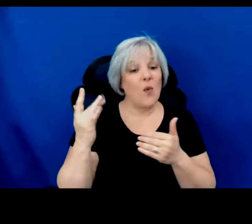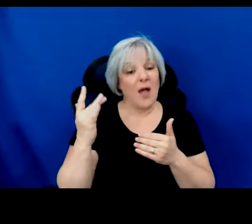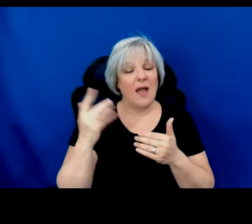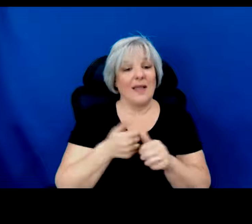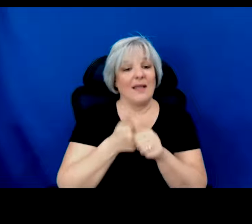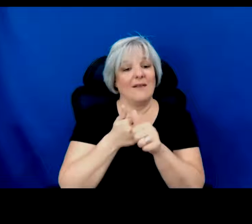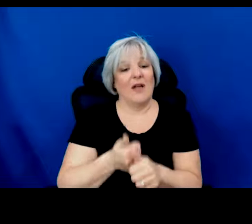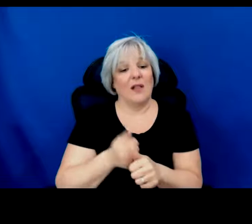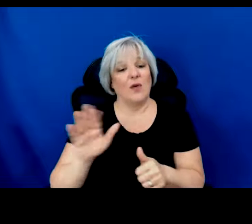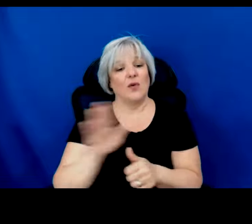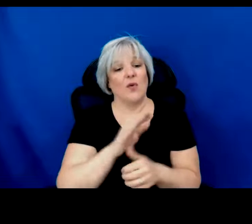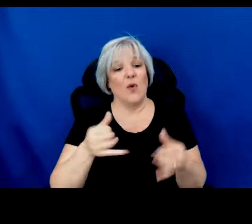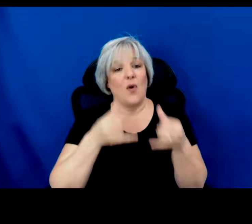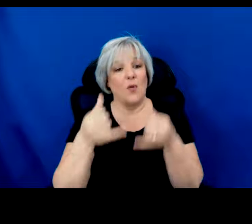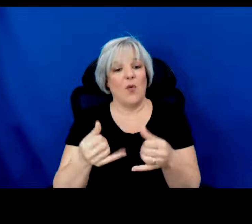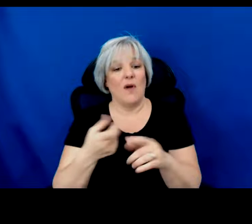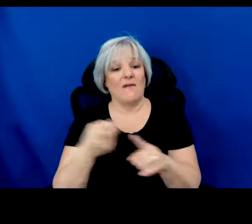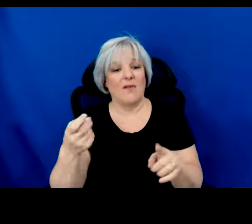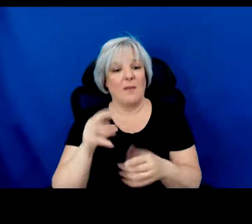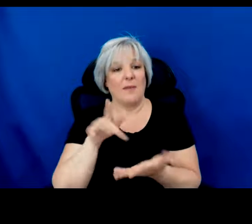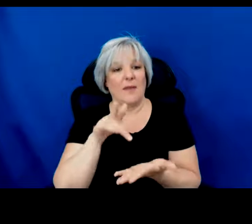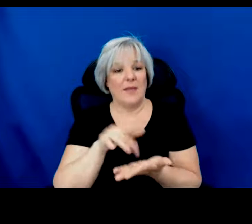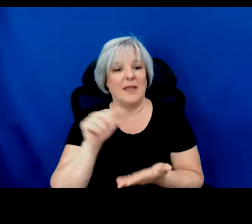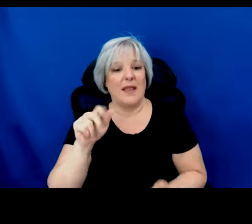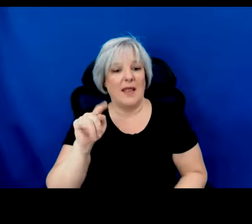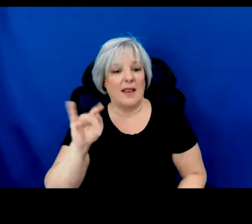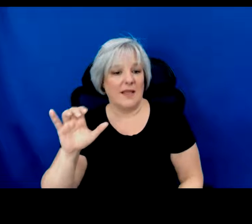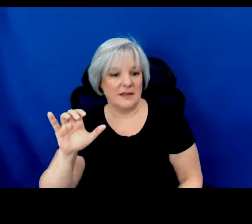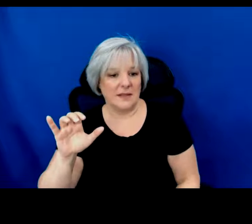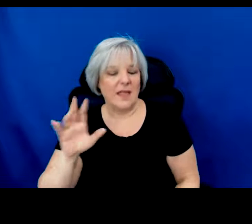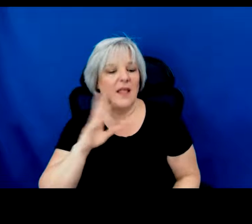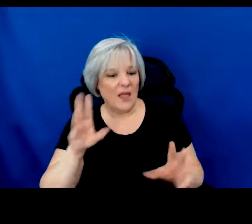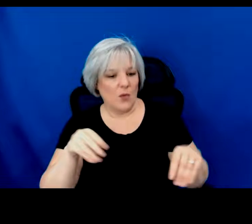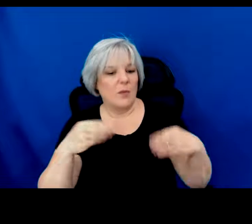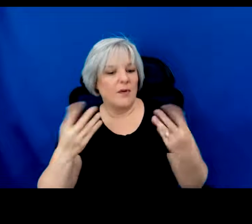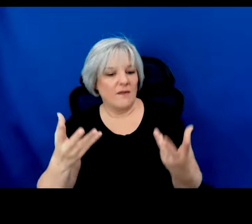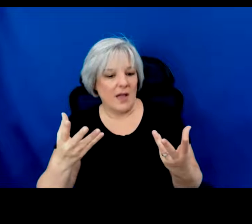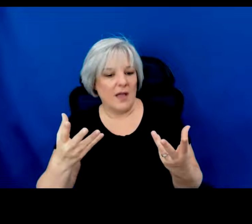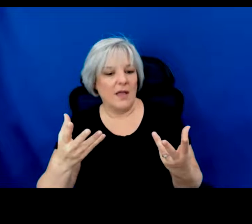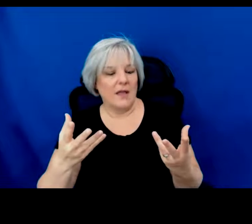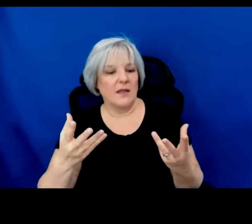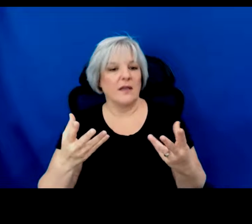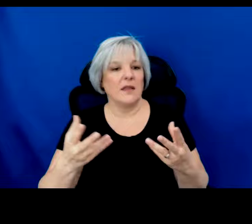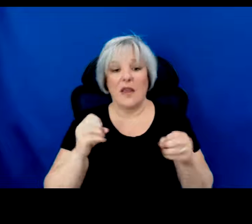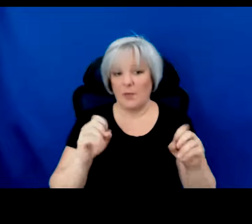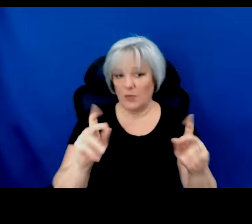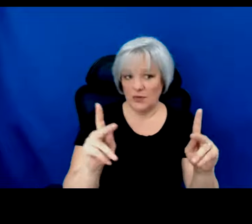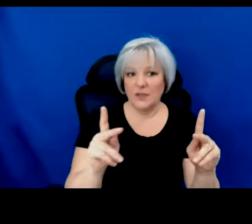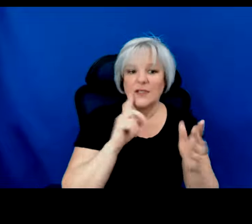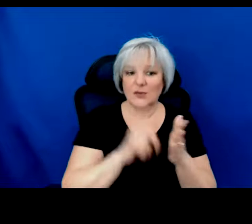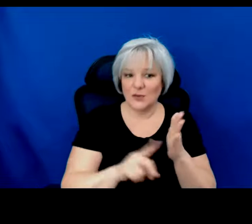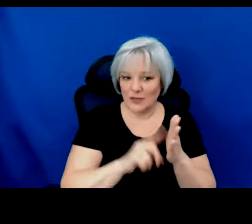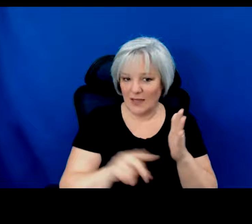on your awards from Mid-Atlantic. They provide for you an opportunity to check a